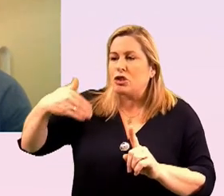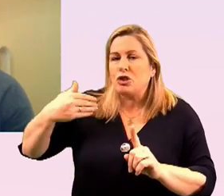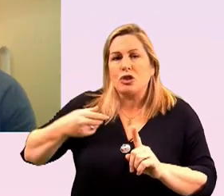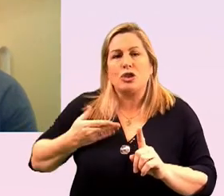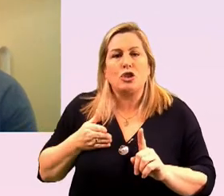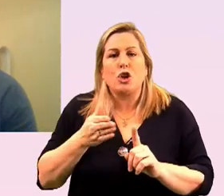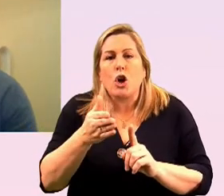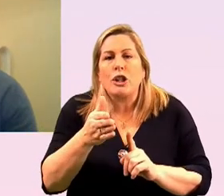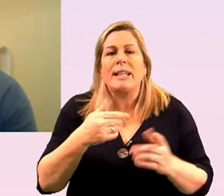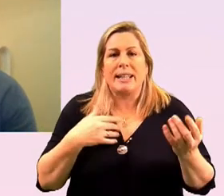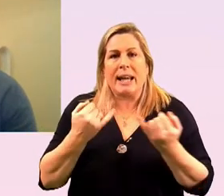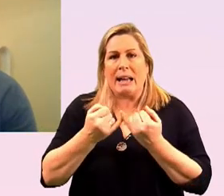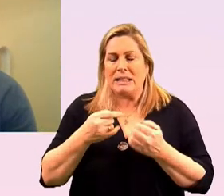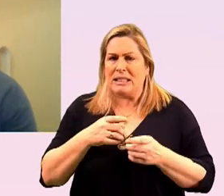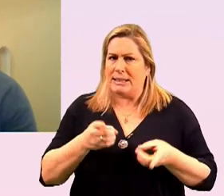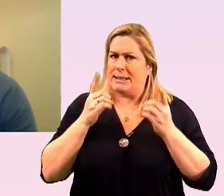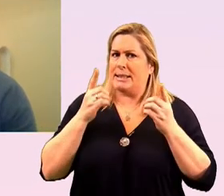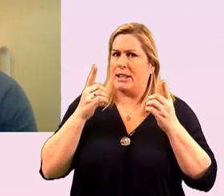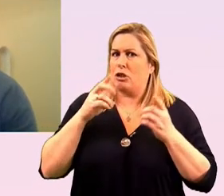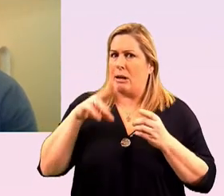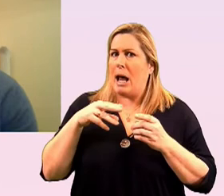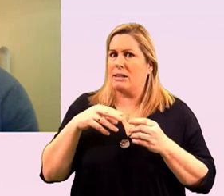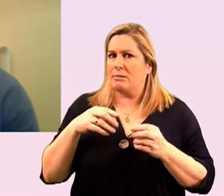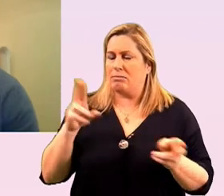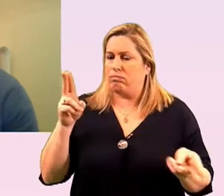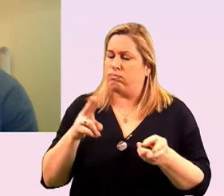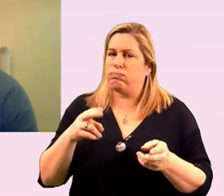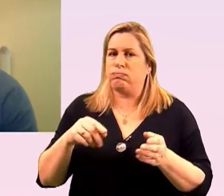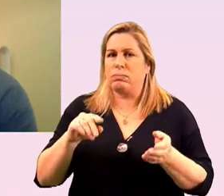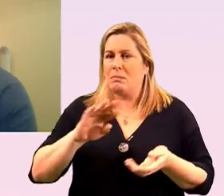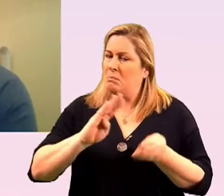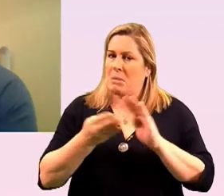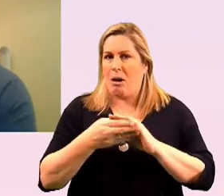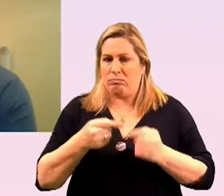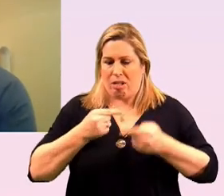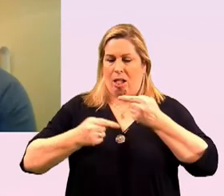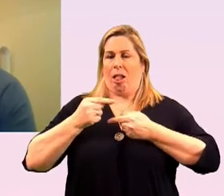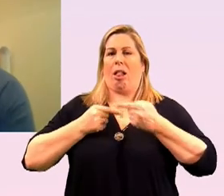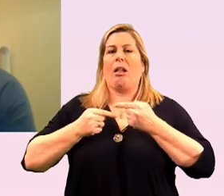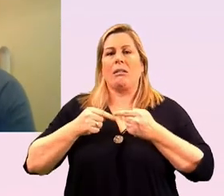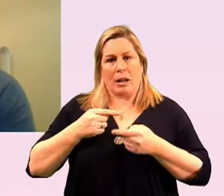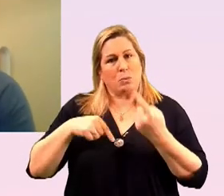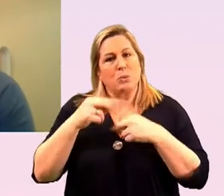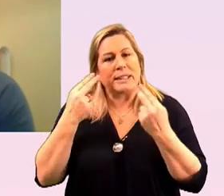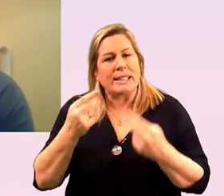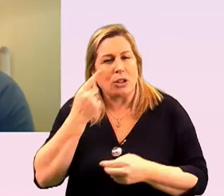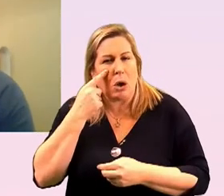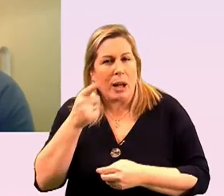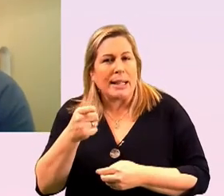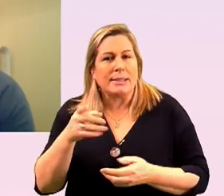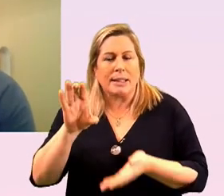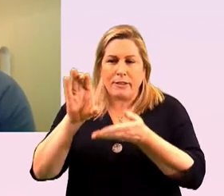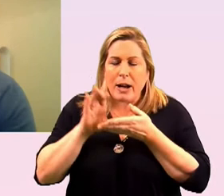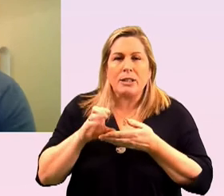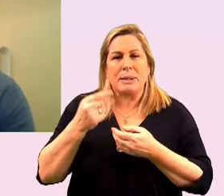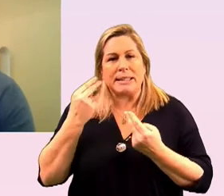that is something that philanthropy uh will look at and needs to look at in terms of uh continuing to meet the needs and some of